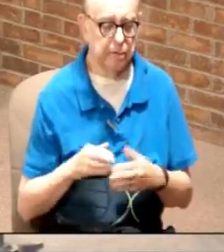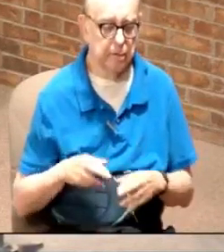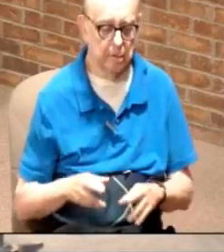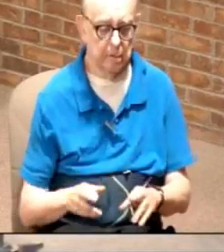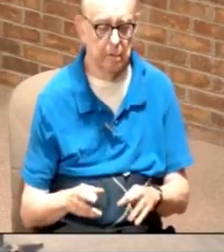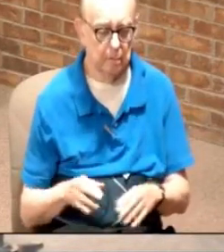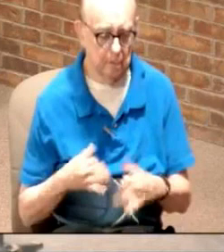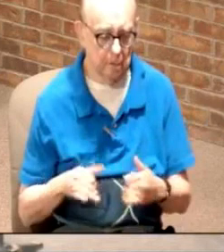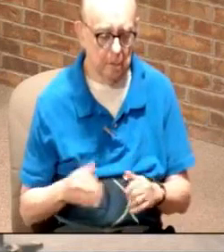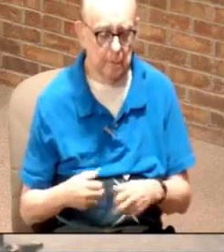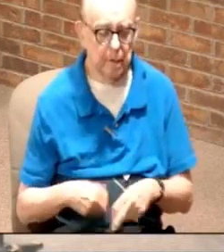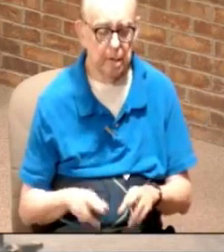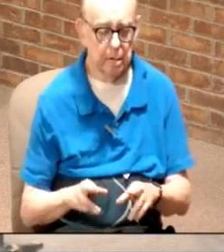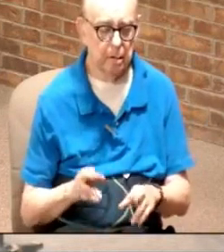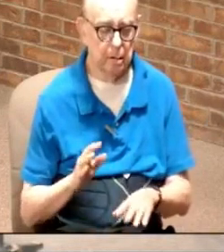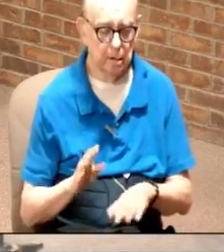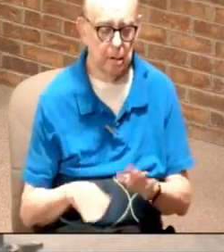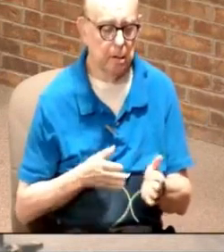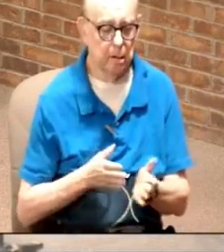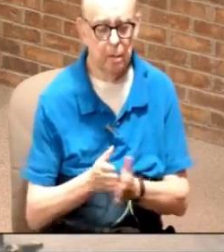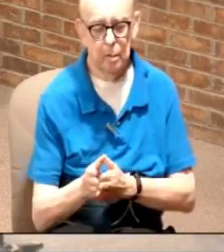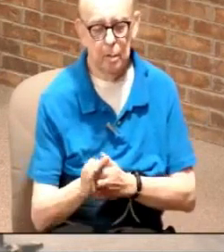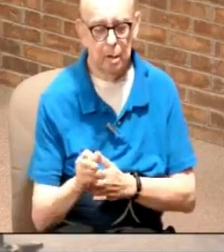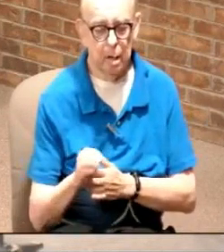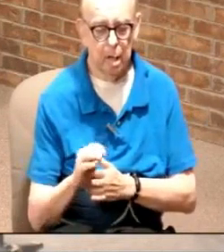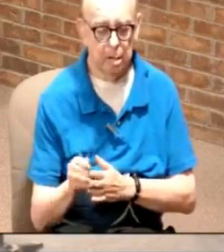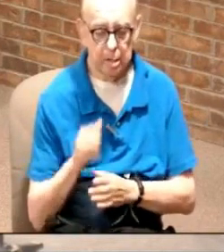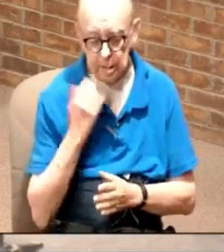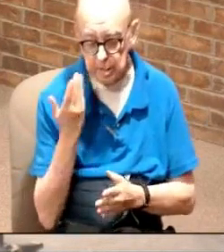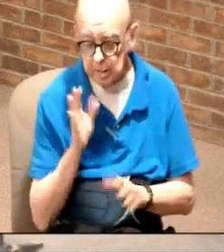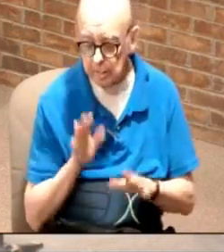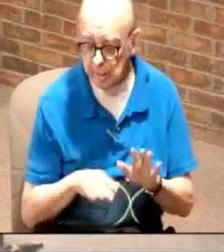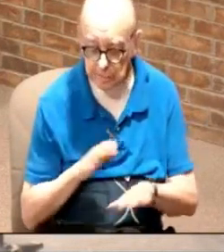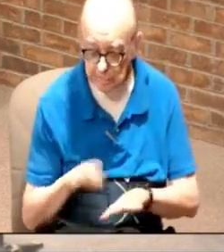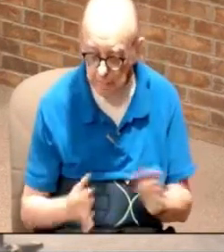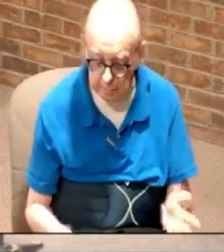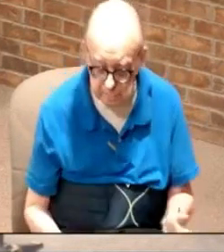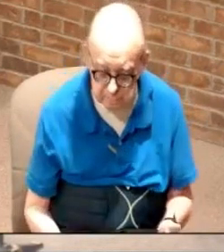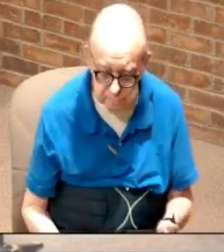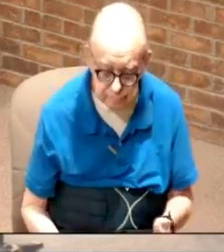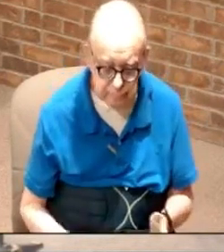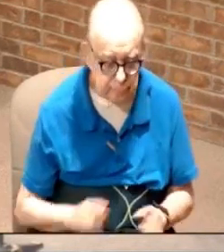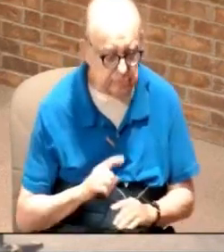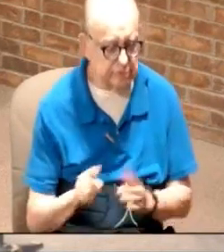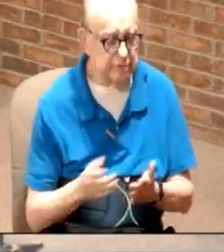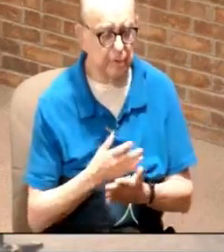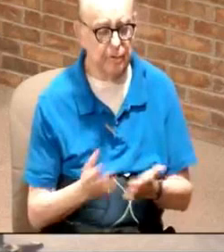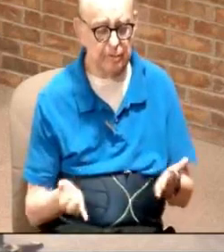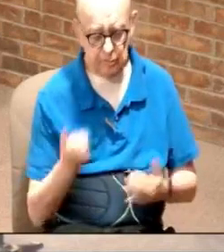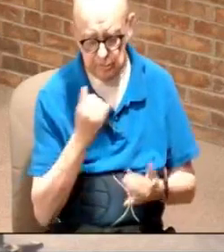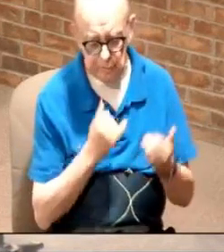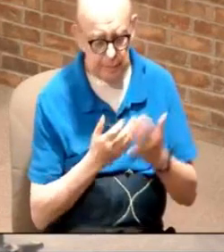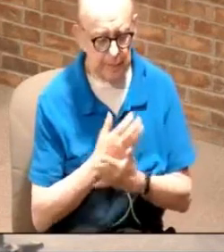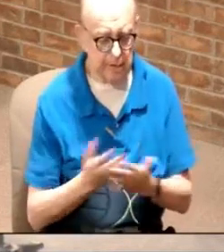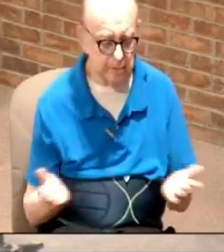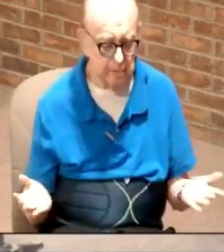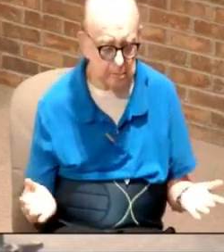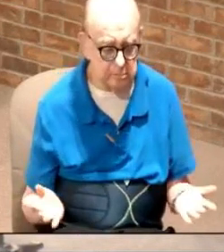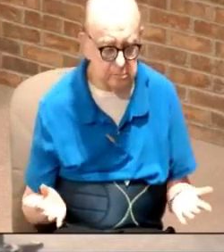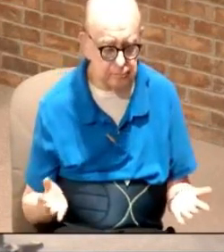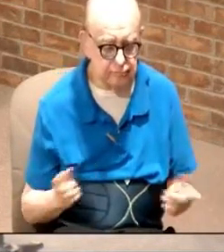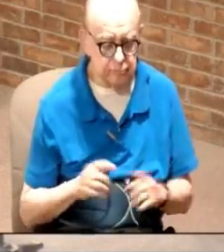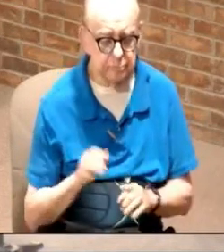We played in the river. We walked across a dam, didn't know how to swim. And all kinds of stupid stuff. But yet,